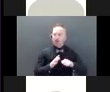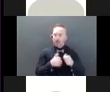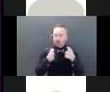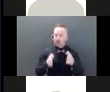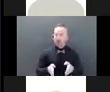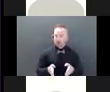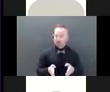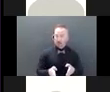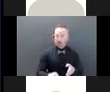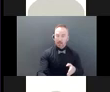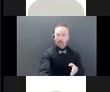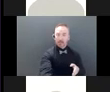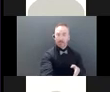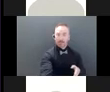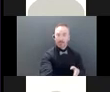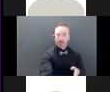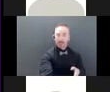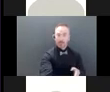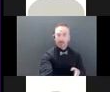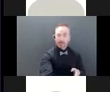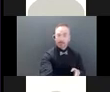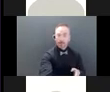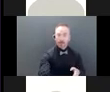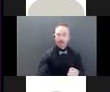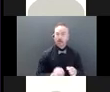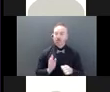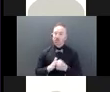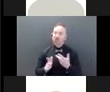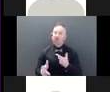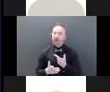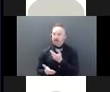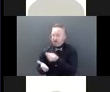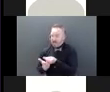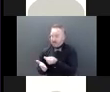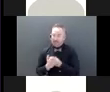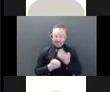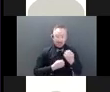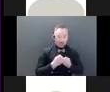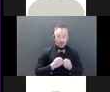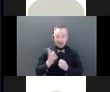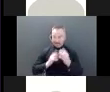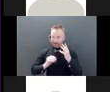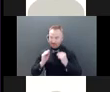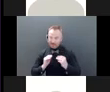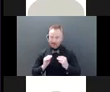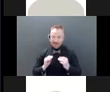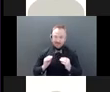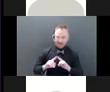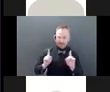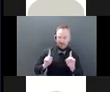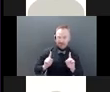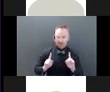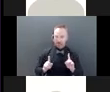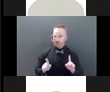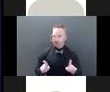have different experiences of financial and emotional, maybe at the same time. Because if someone has stolen your money,